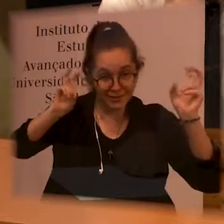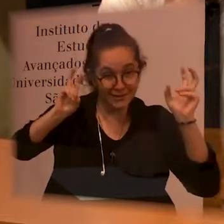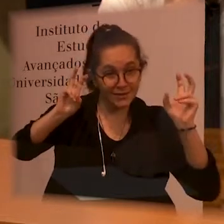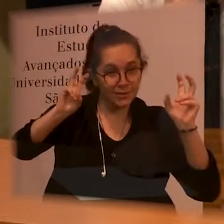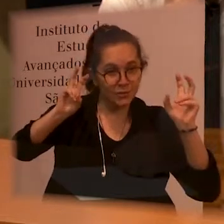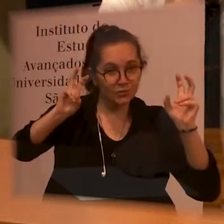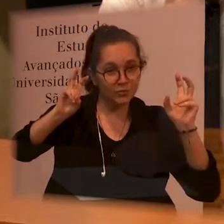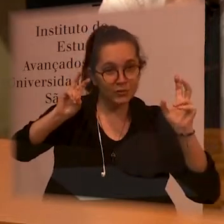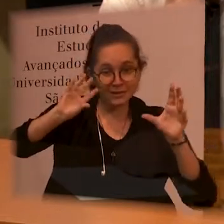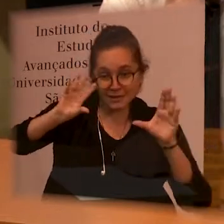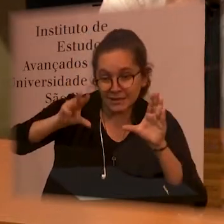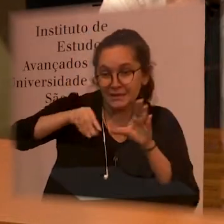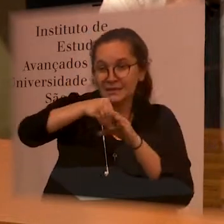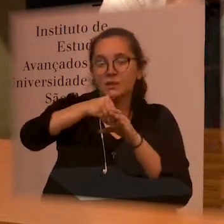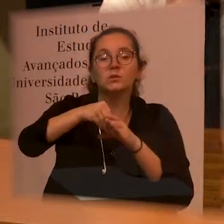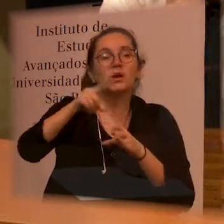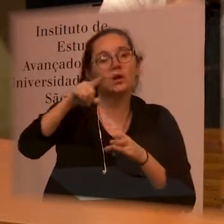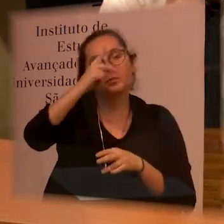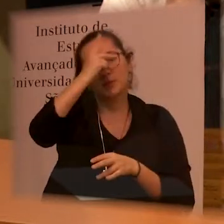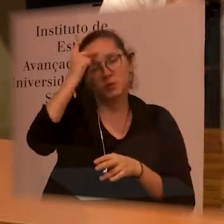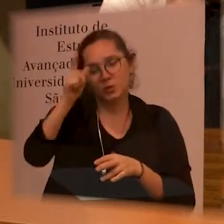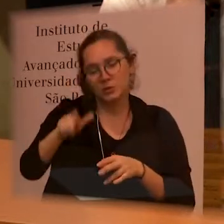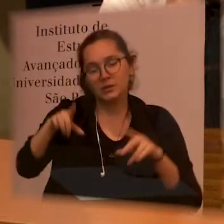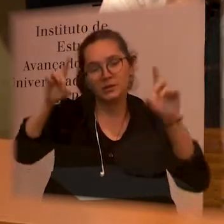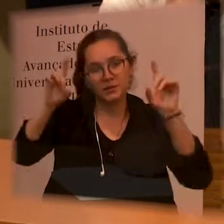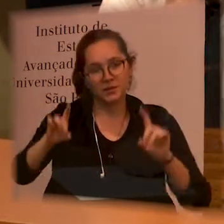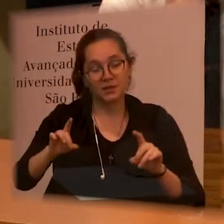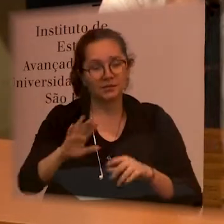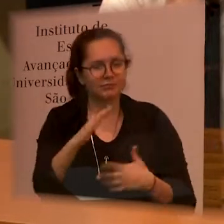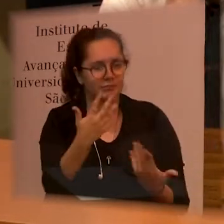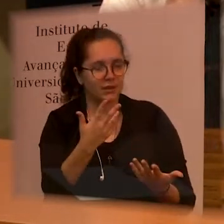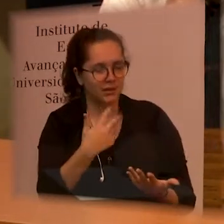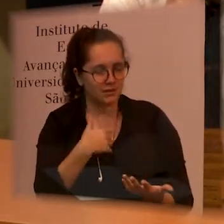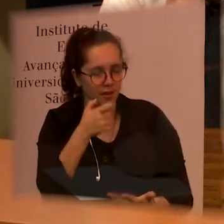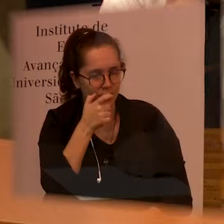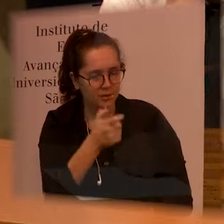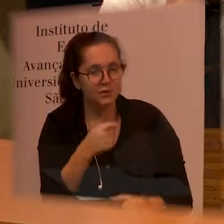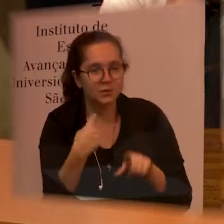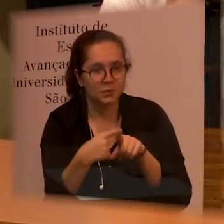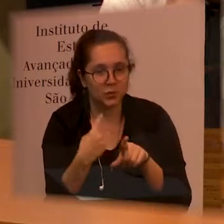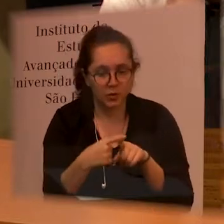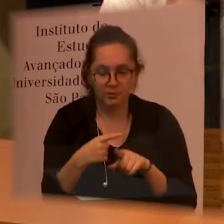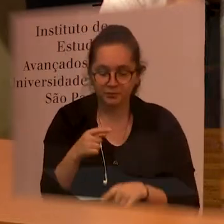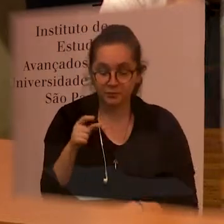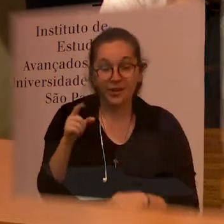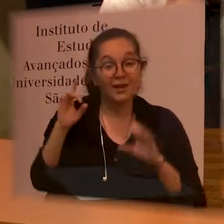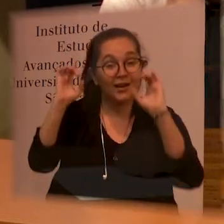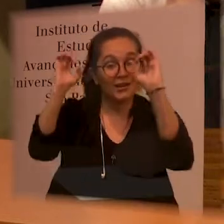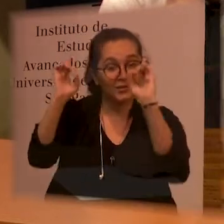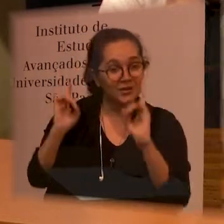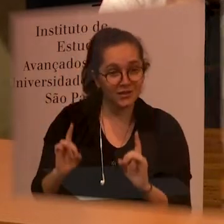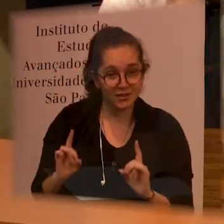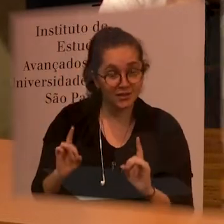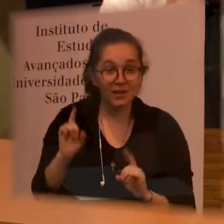involving people with disabilities and it's interesting that this disability issue is not something that relates